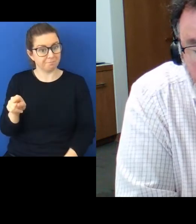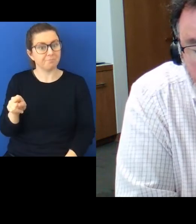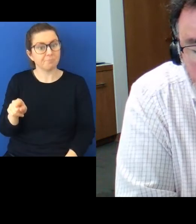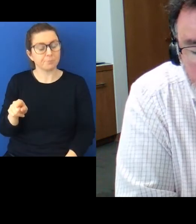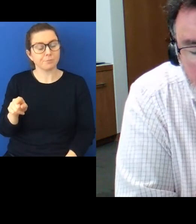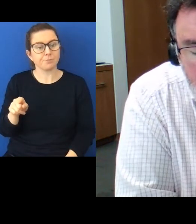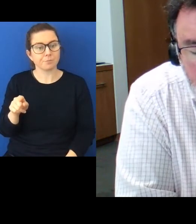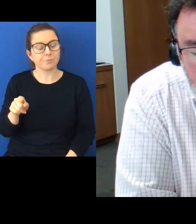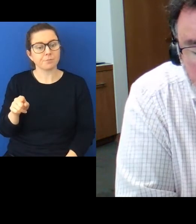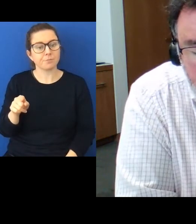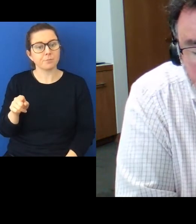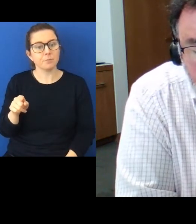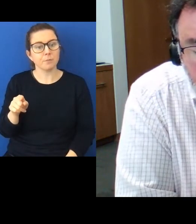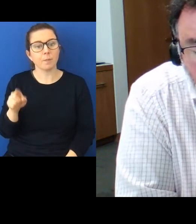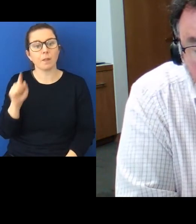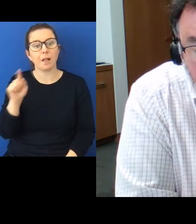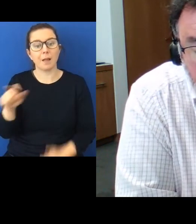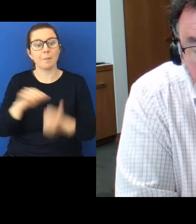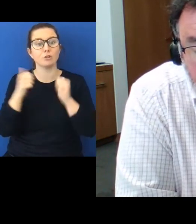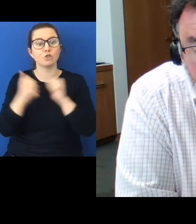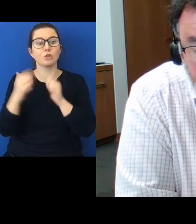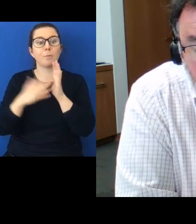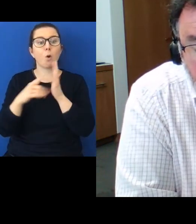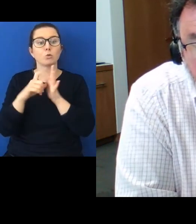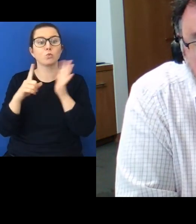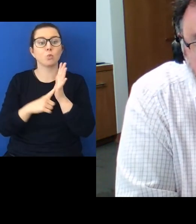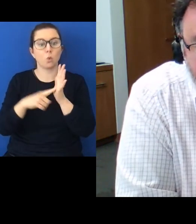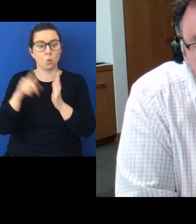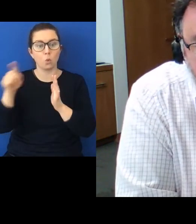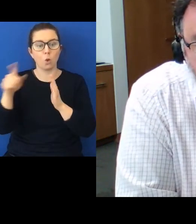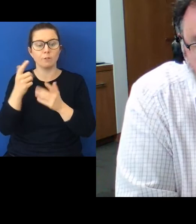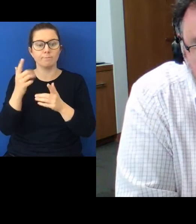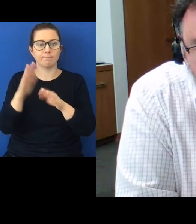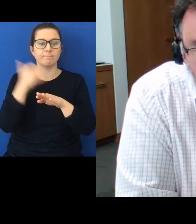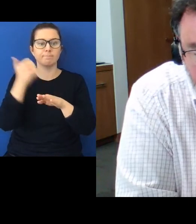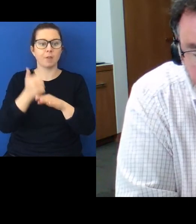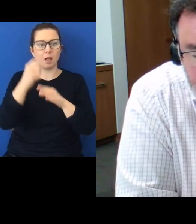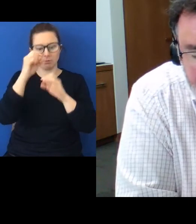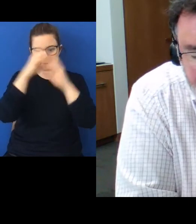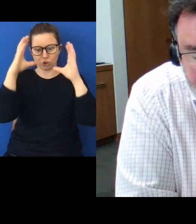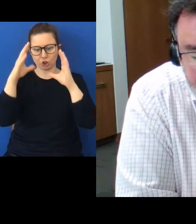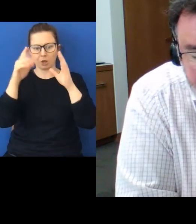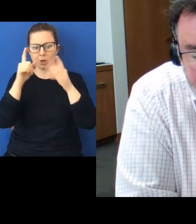That partnership model established the vision and strategy for the Waikato River